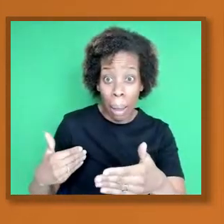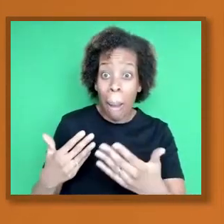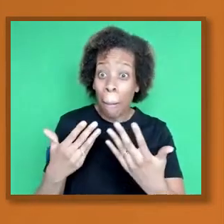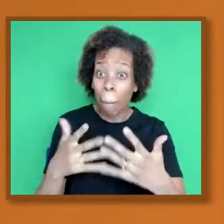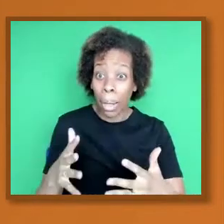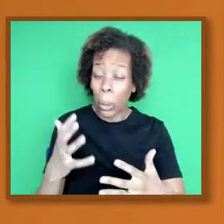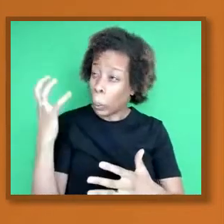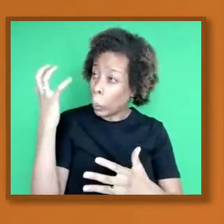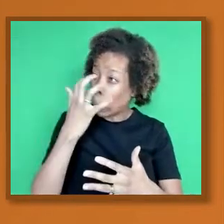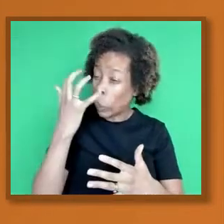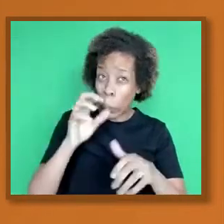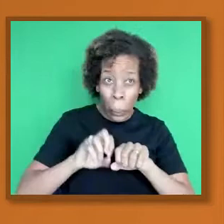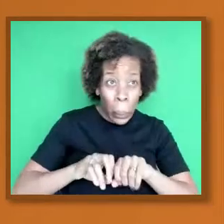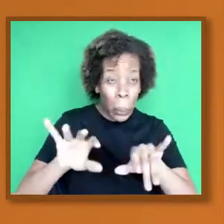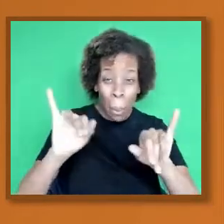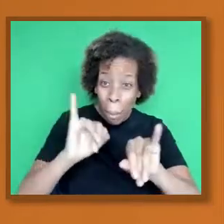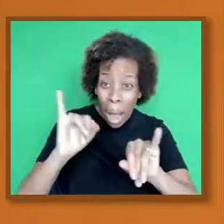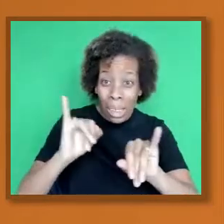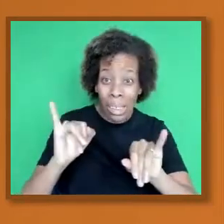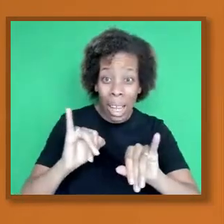impacted black and brown bodies.